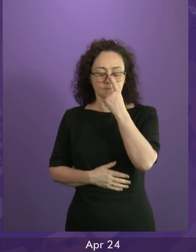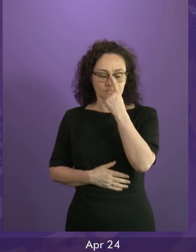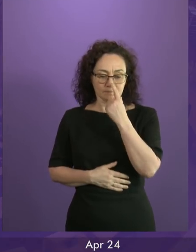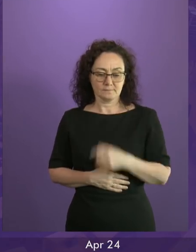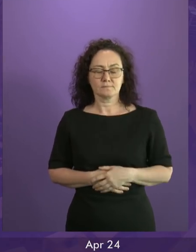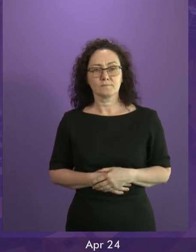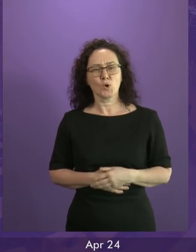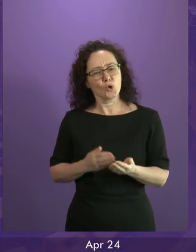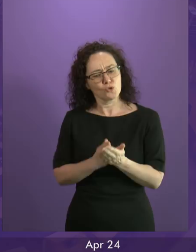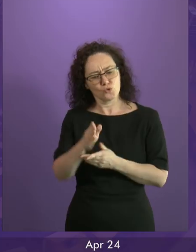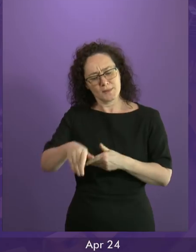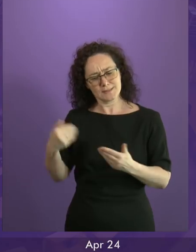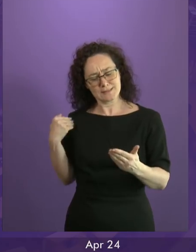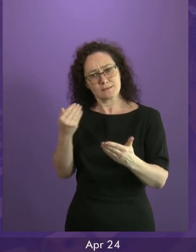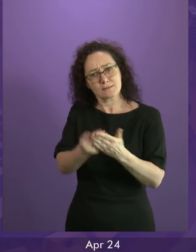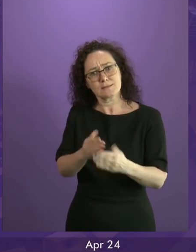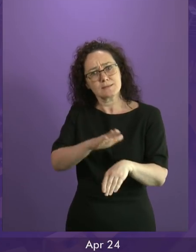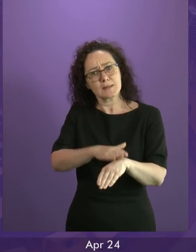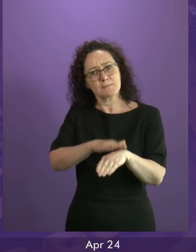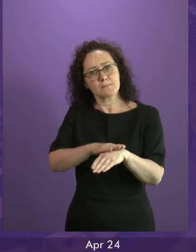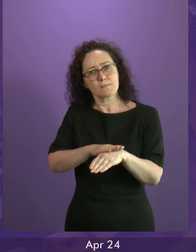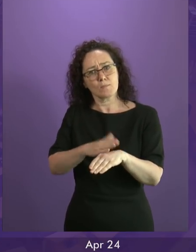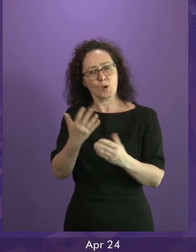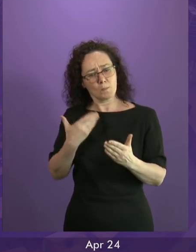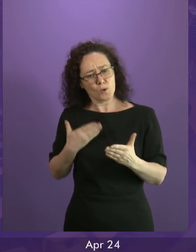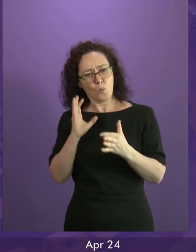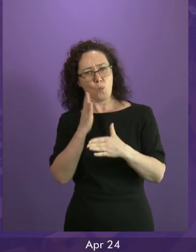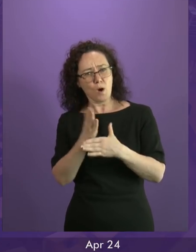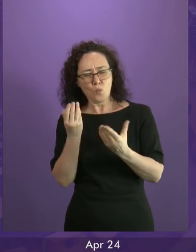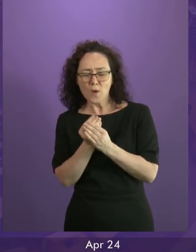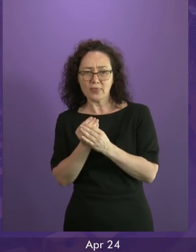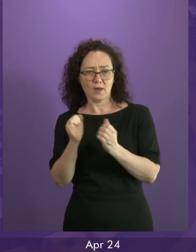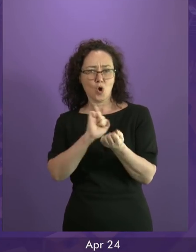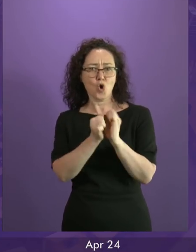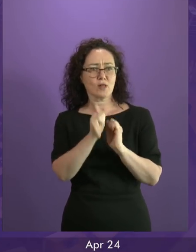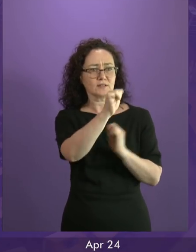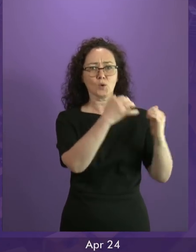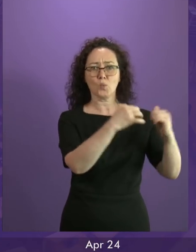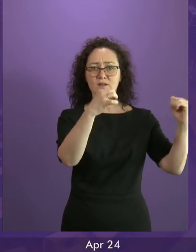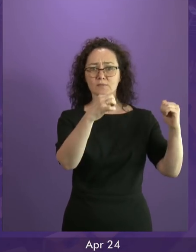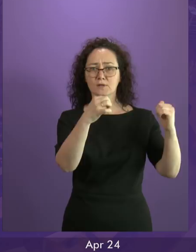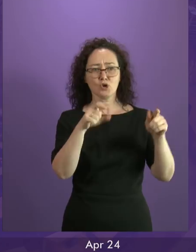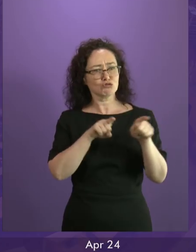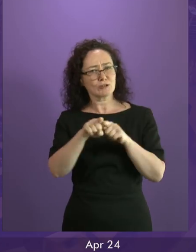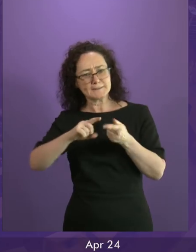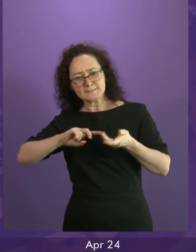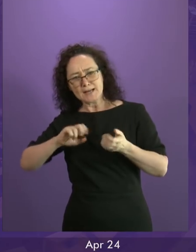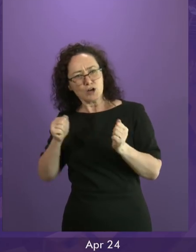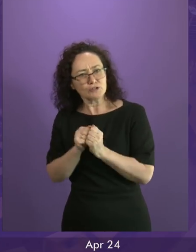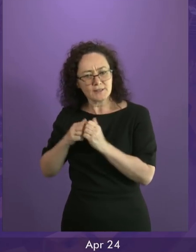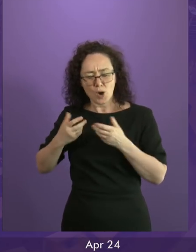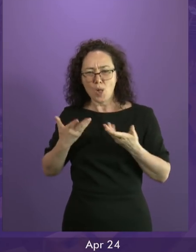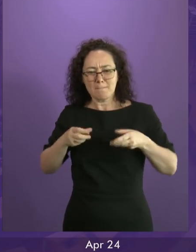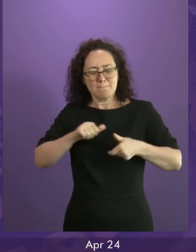at Westminster have worked tirelessly to help find the best way forward for all of the UK. Whatever